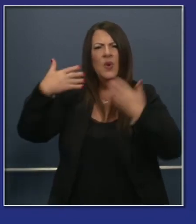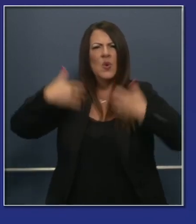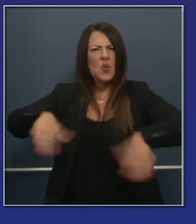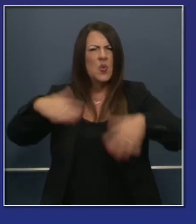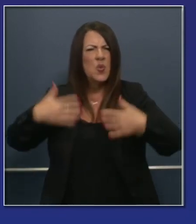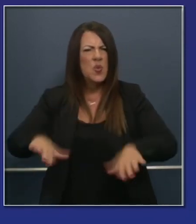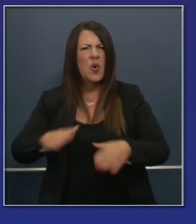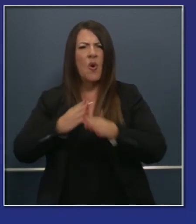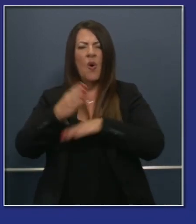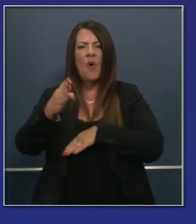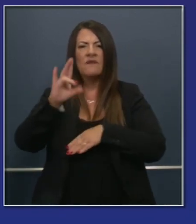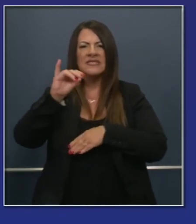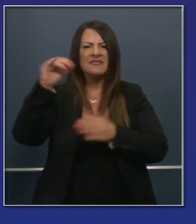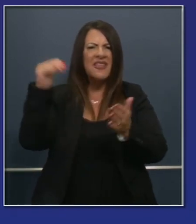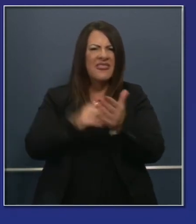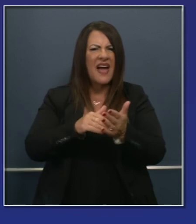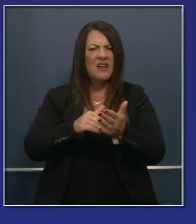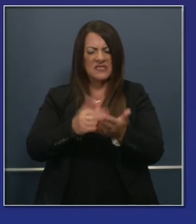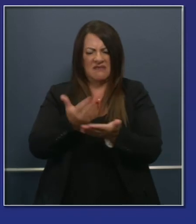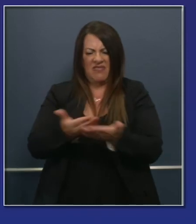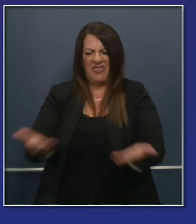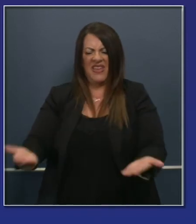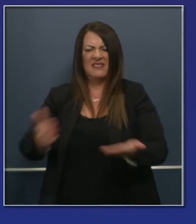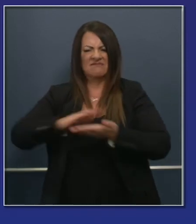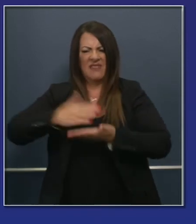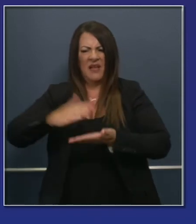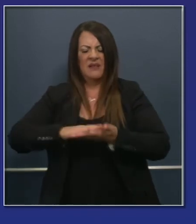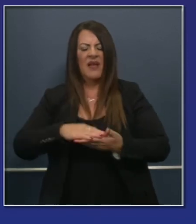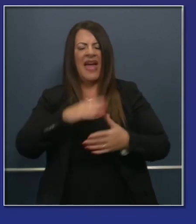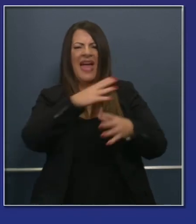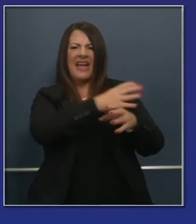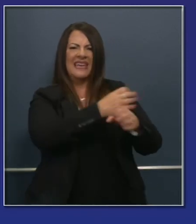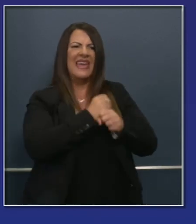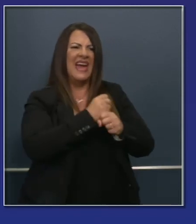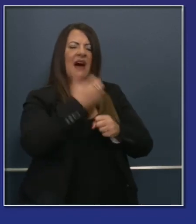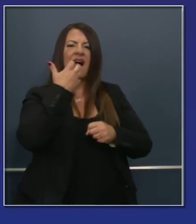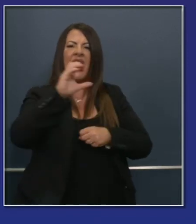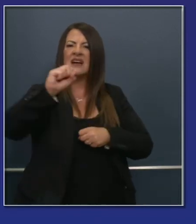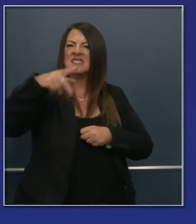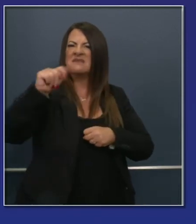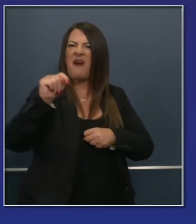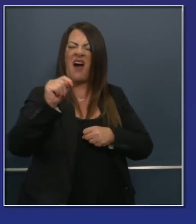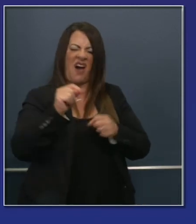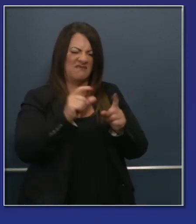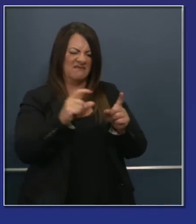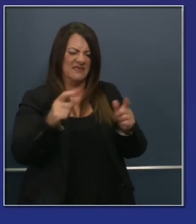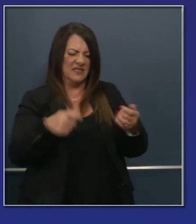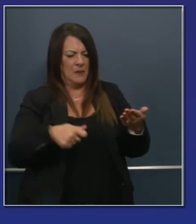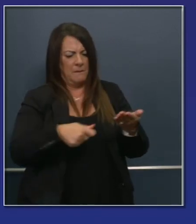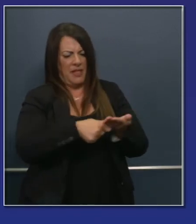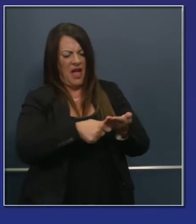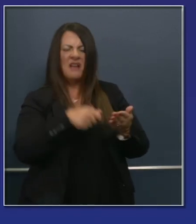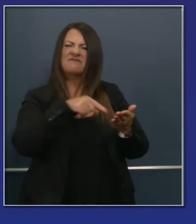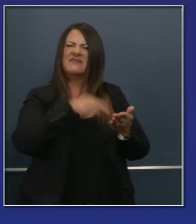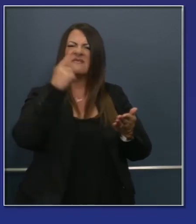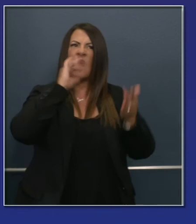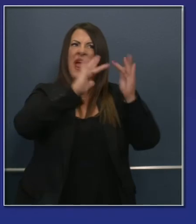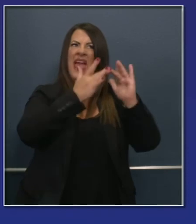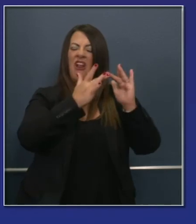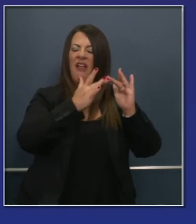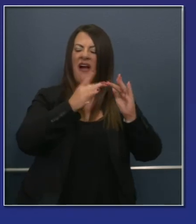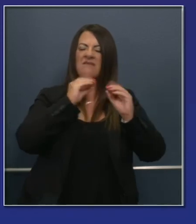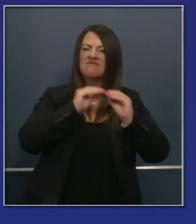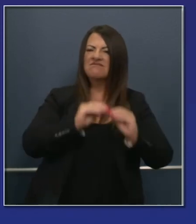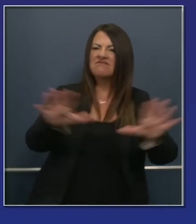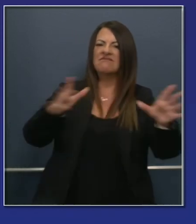devices we were able to procure over 100,000 free Wi-Fi hotspots throughout the state of California we subsequently worked with California